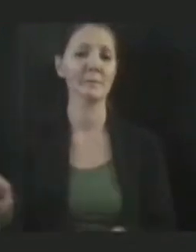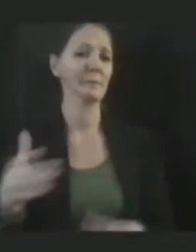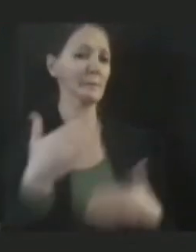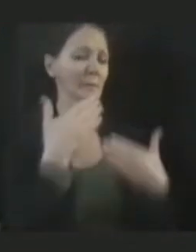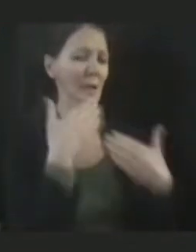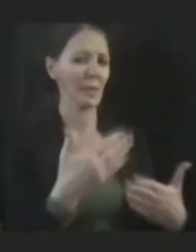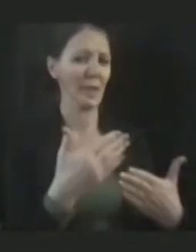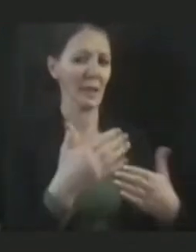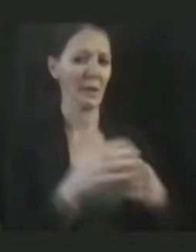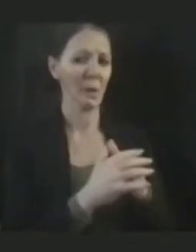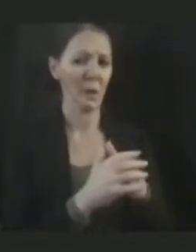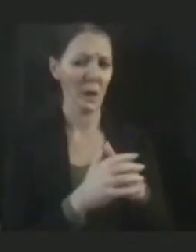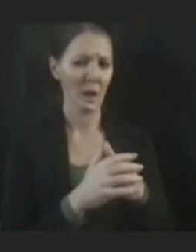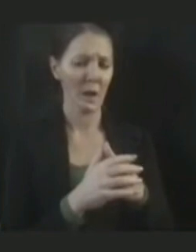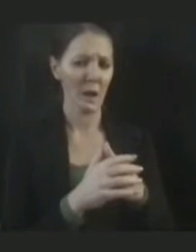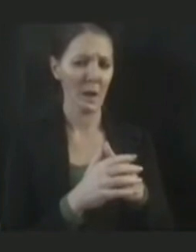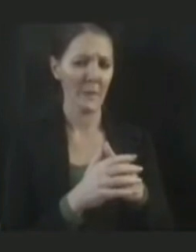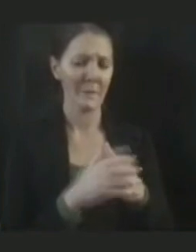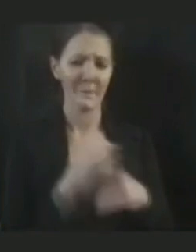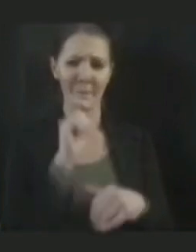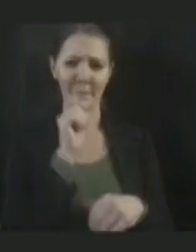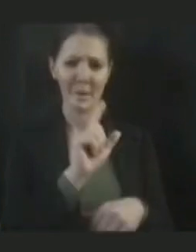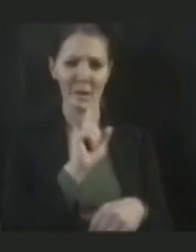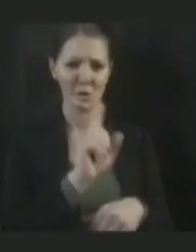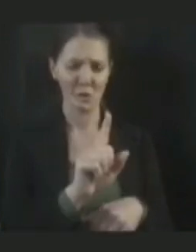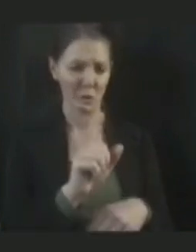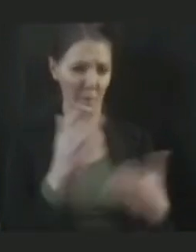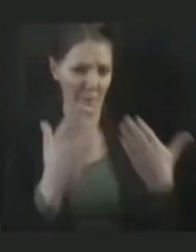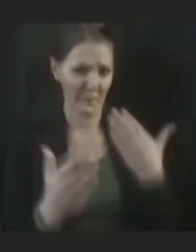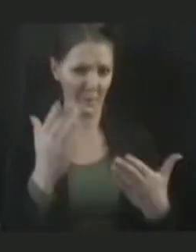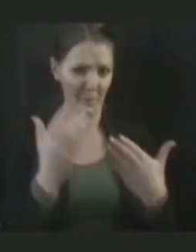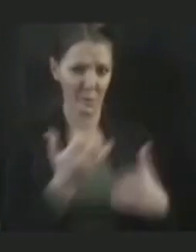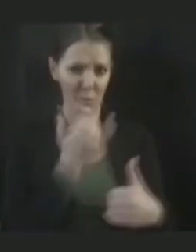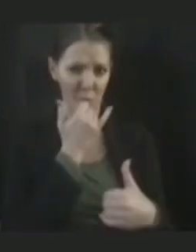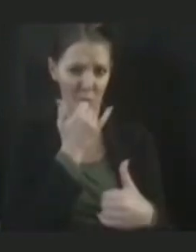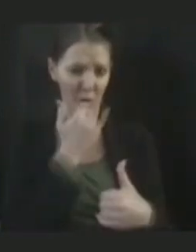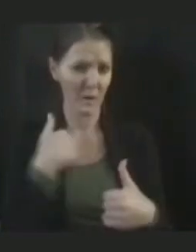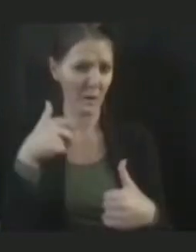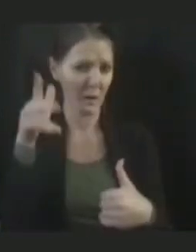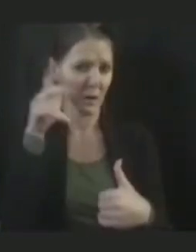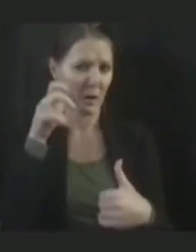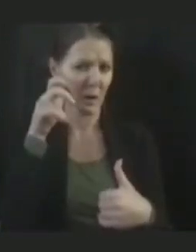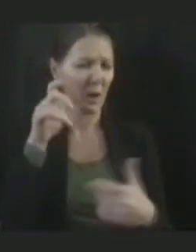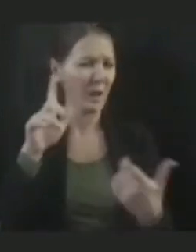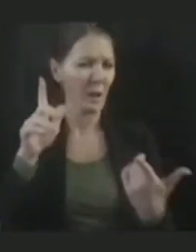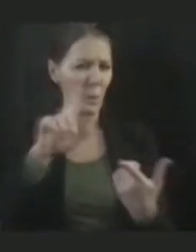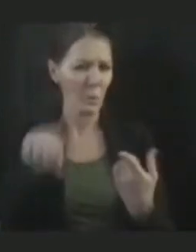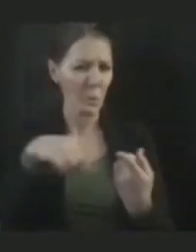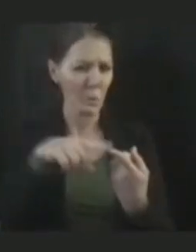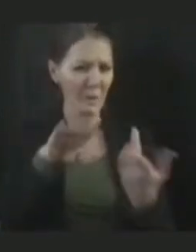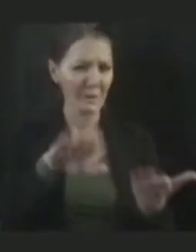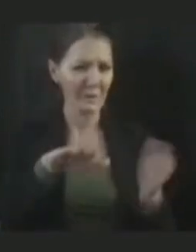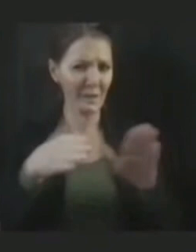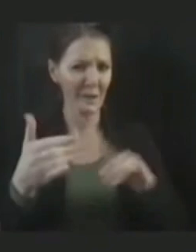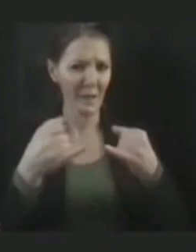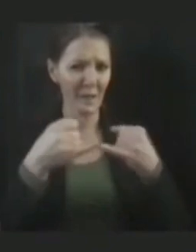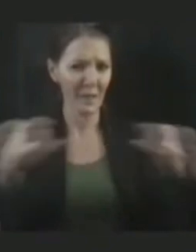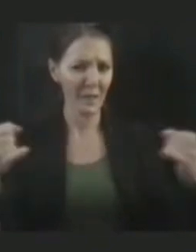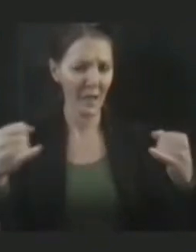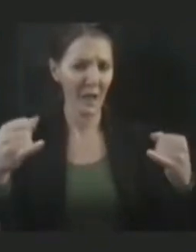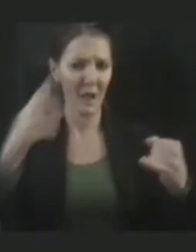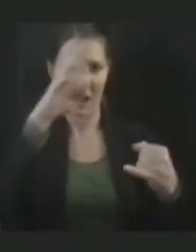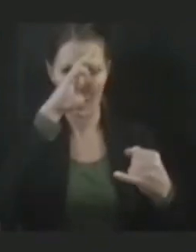And I'm not sure if I heard this right. When's the deadline for hospital